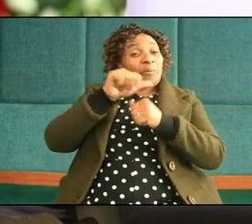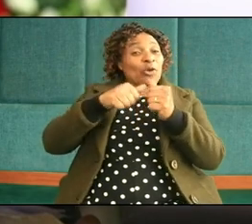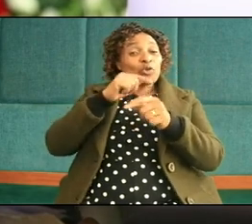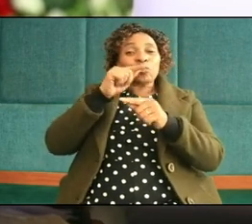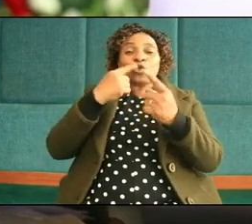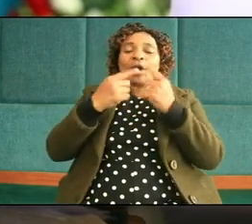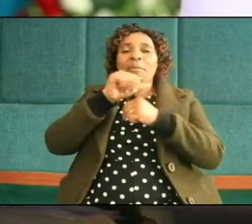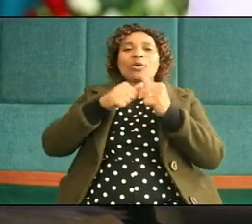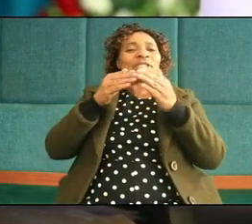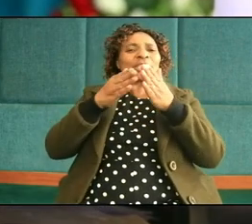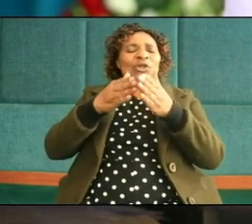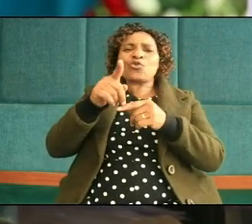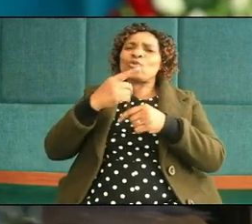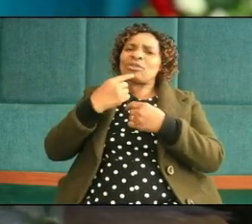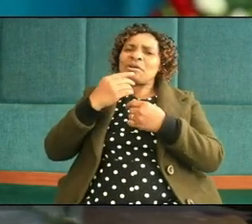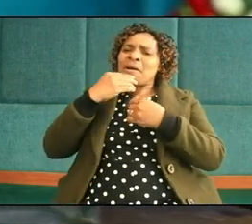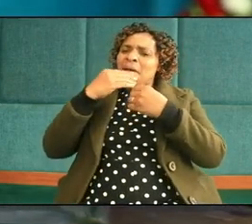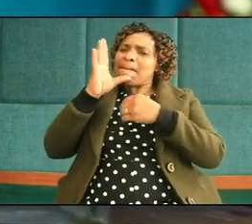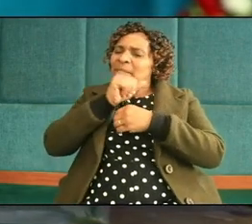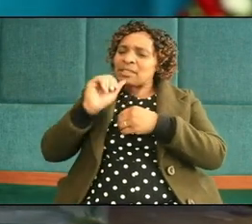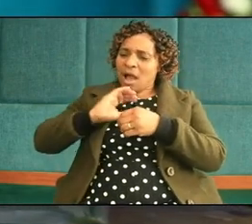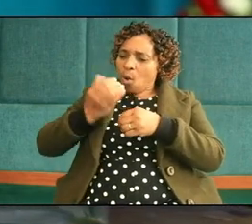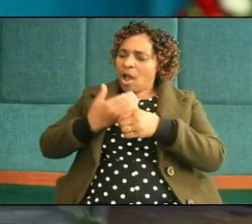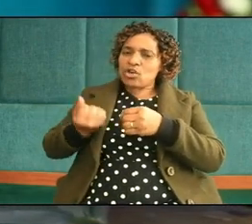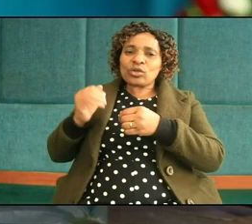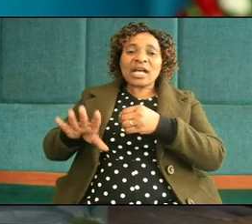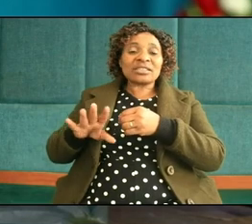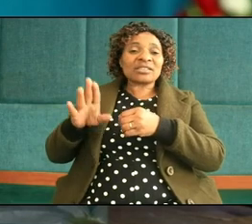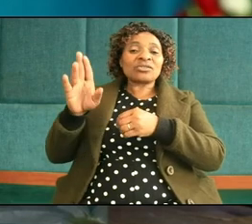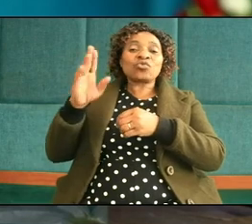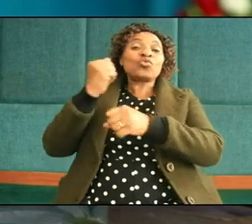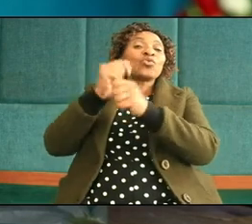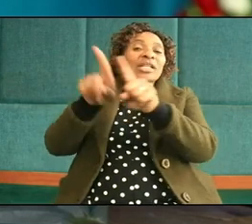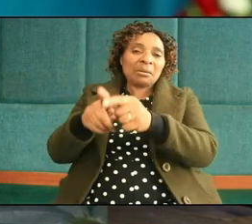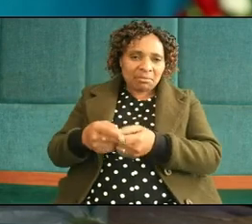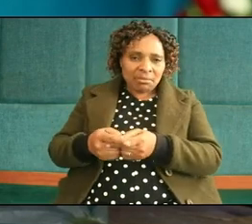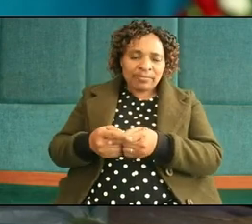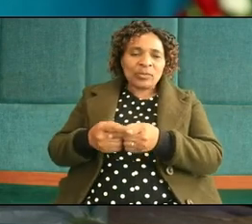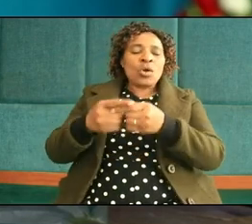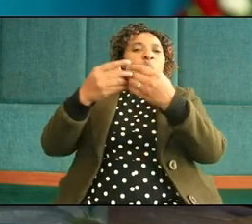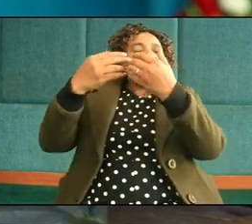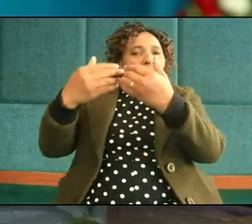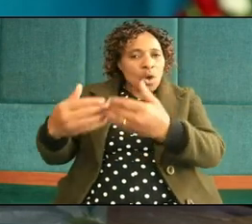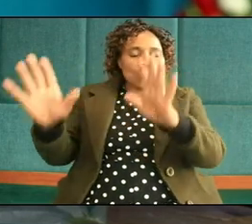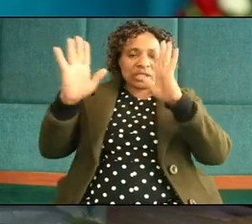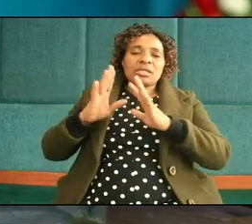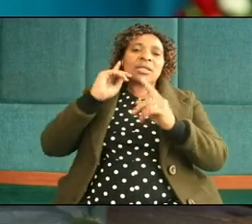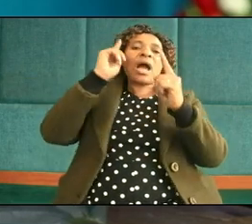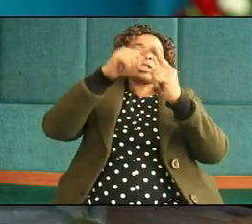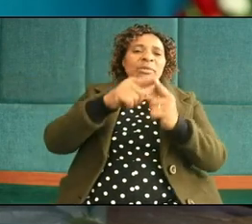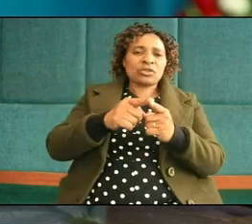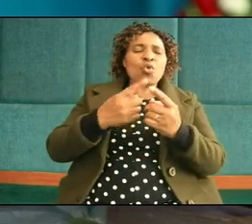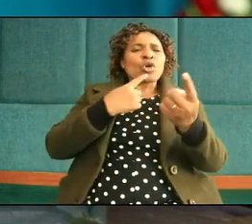sexuality we are pushing our daughters to do it believe me we are losing an aspect without